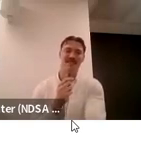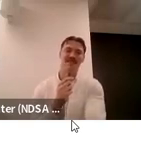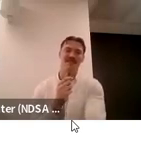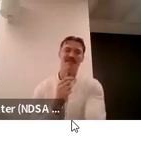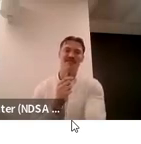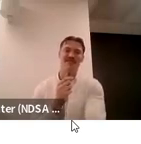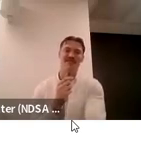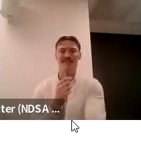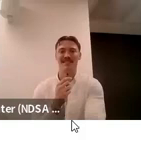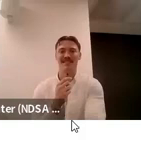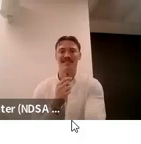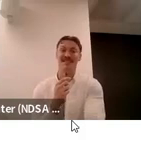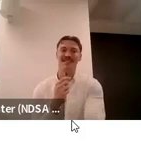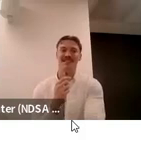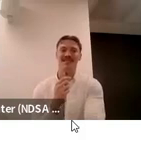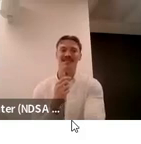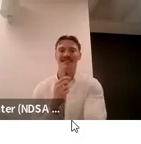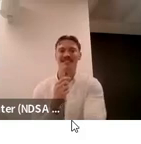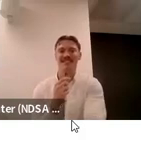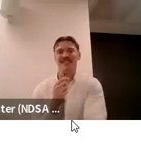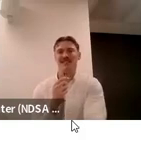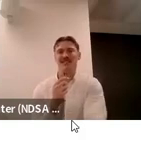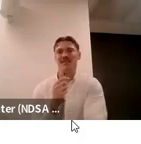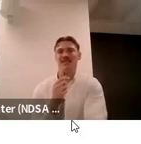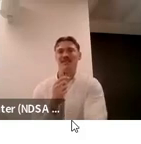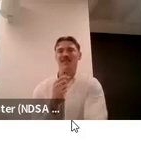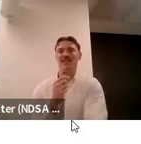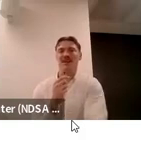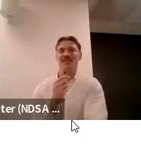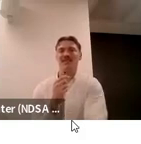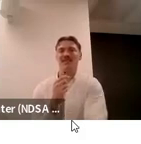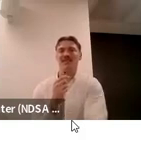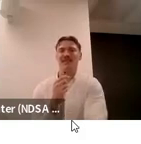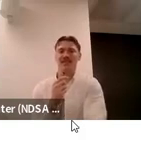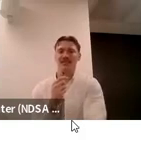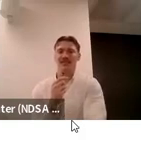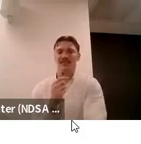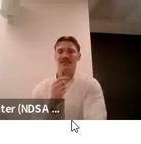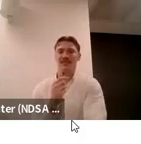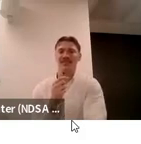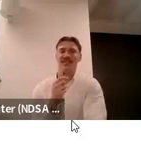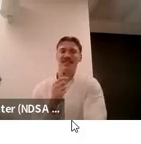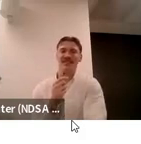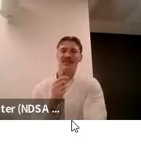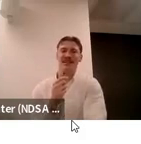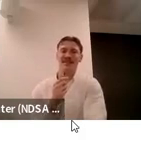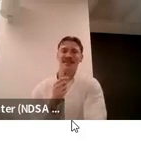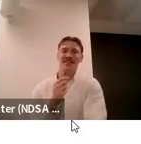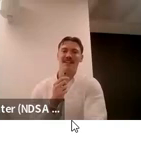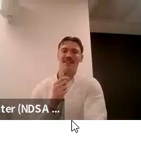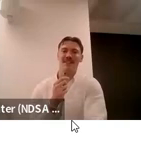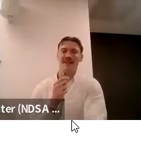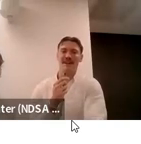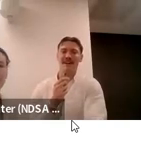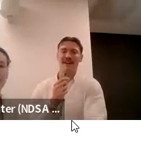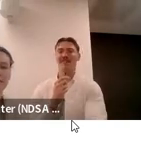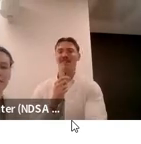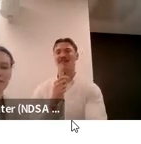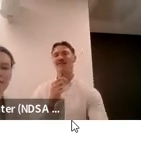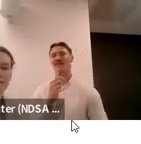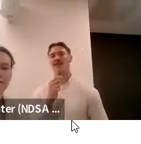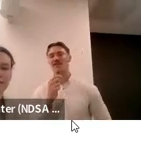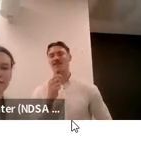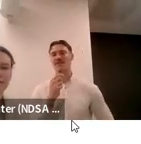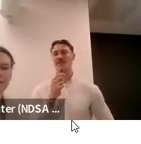facilitate student reps on board and the committees are uplifting student voice but one rep um for a diverse group who speaks quite everyone in that group